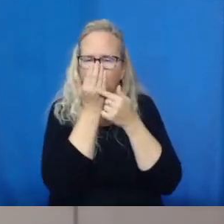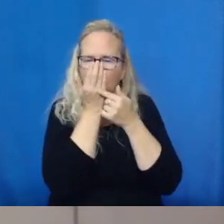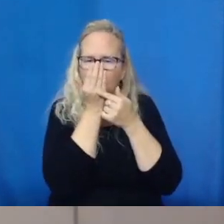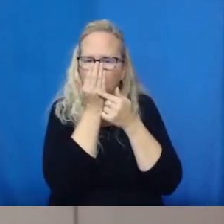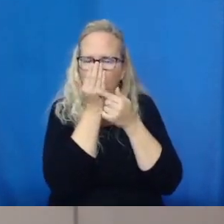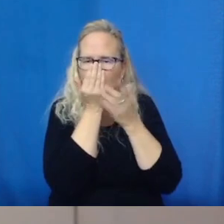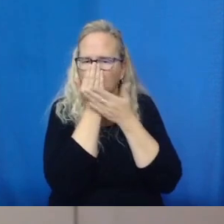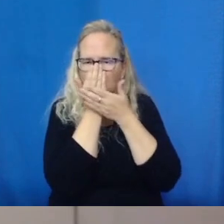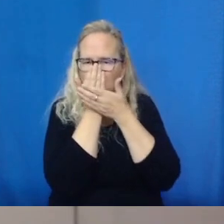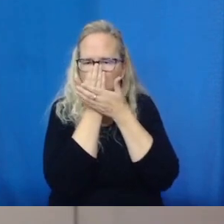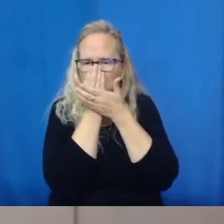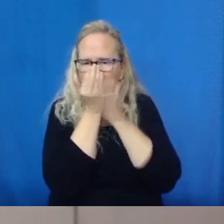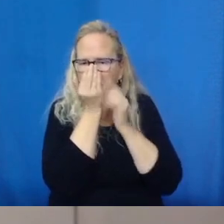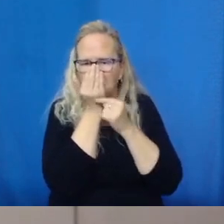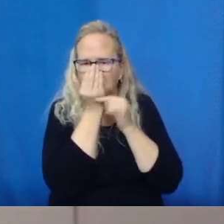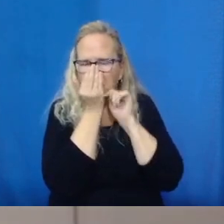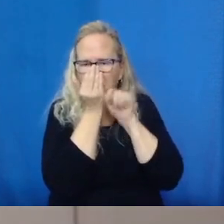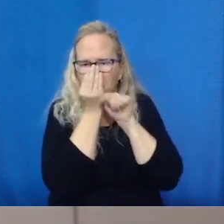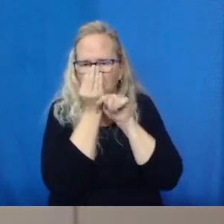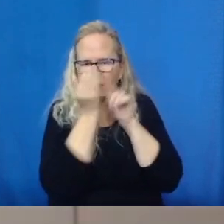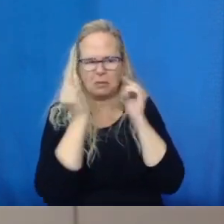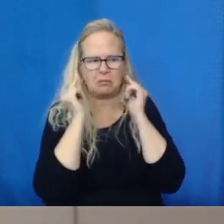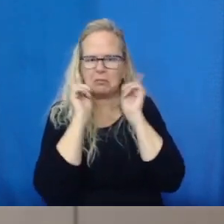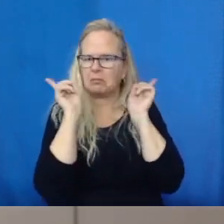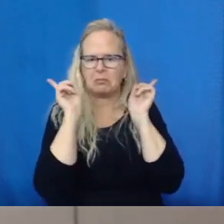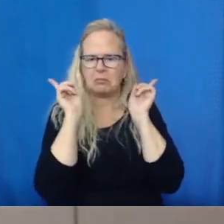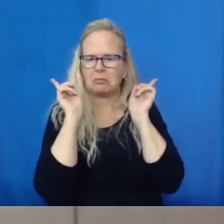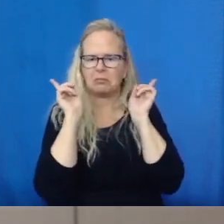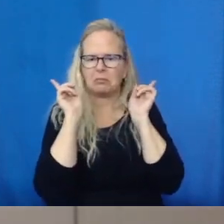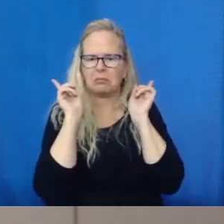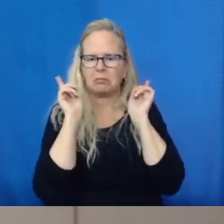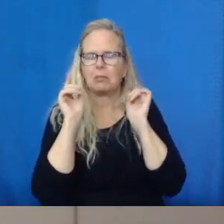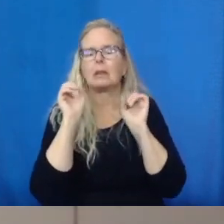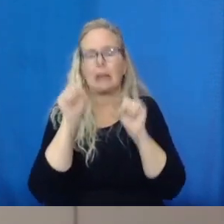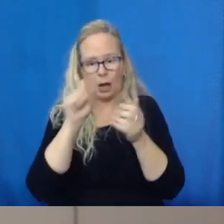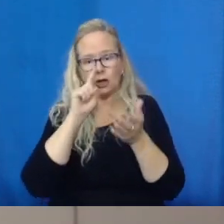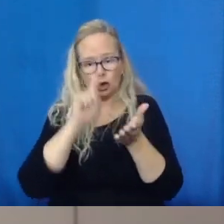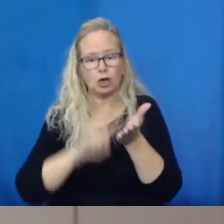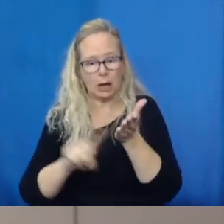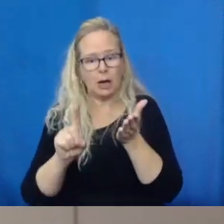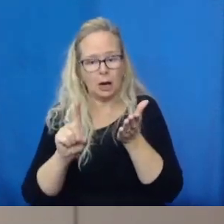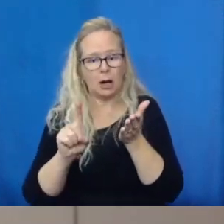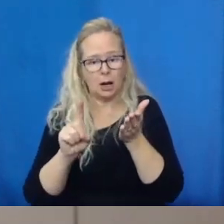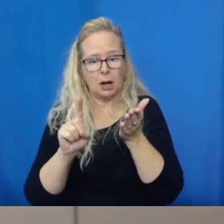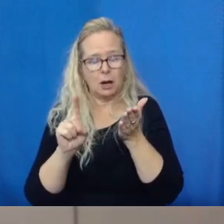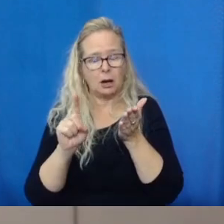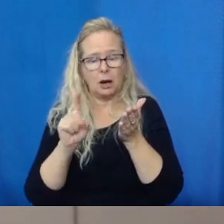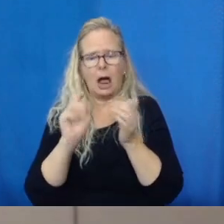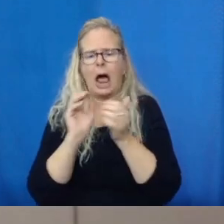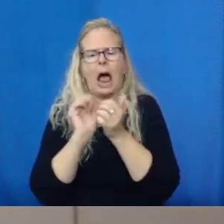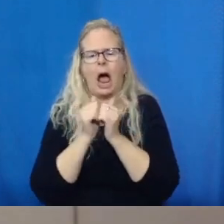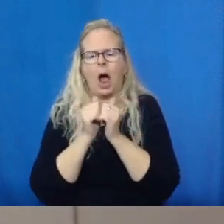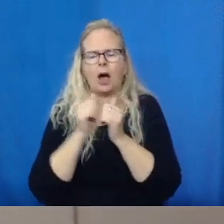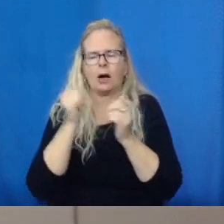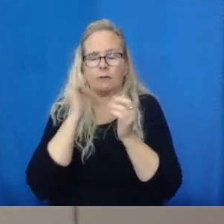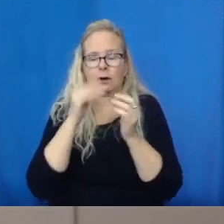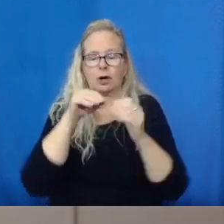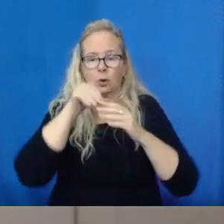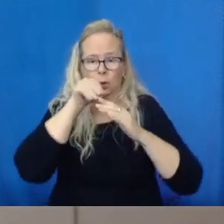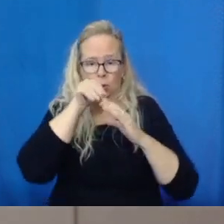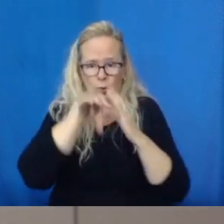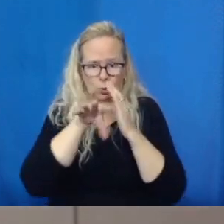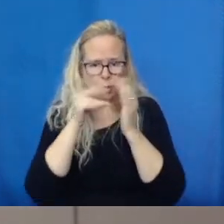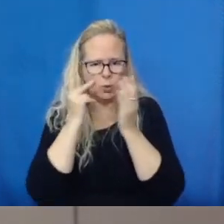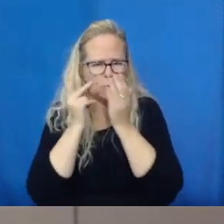exhale. And when I inhale sharply, I'll feel the mask material come in towards my face. And when I exhale, I felt it bulge out.